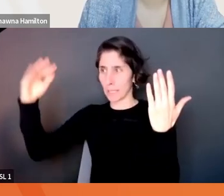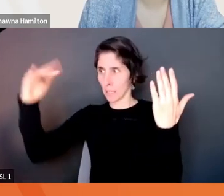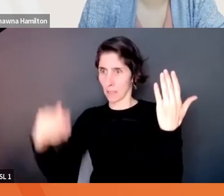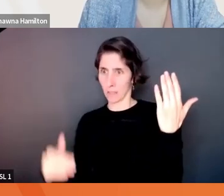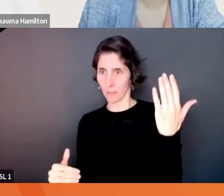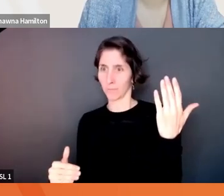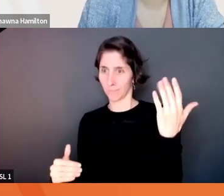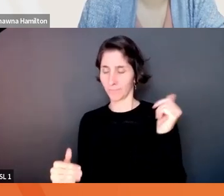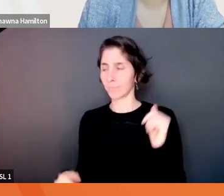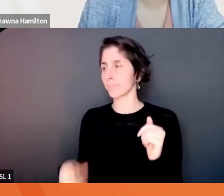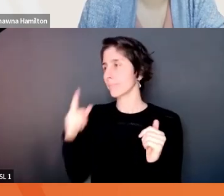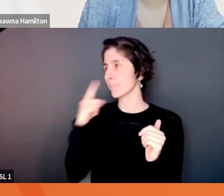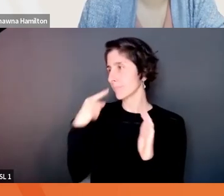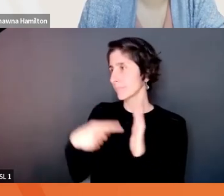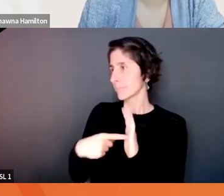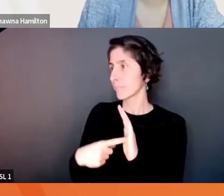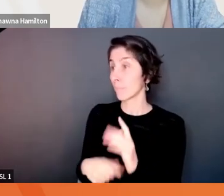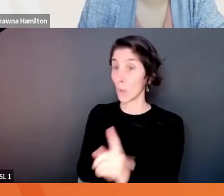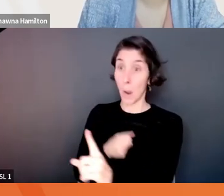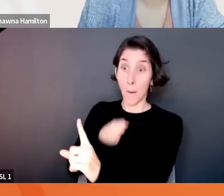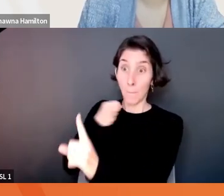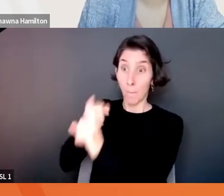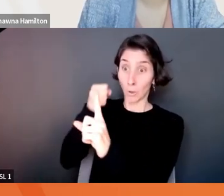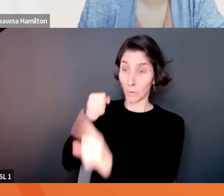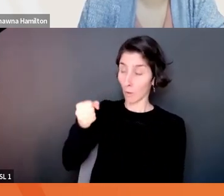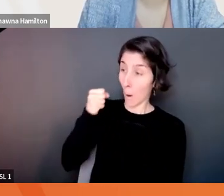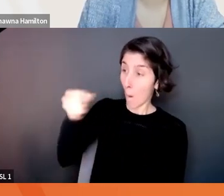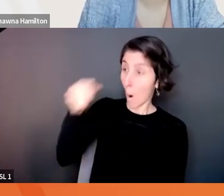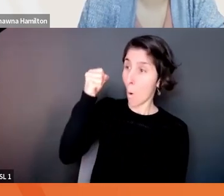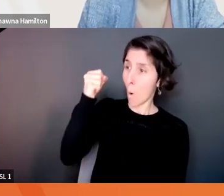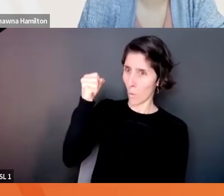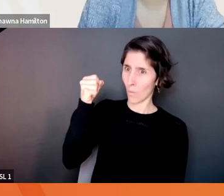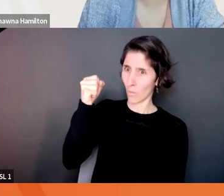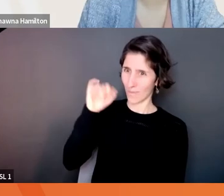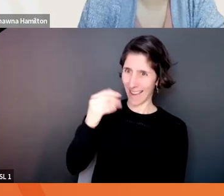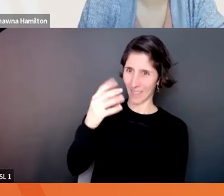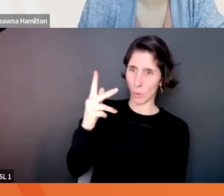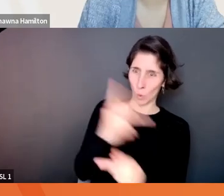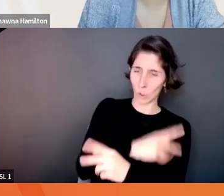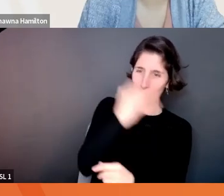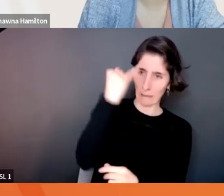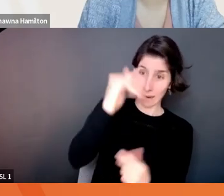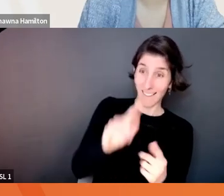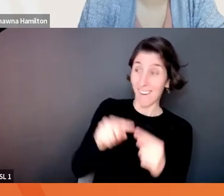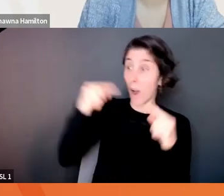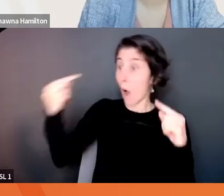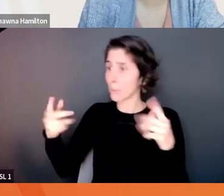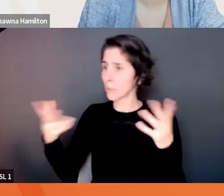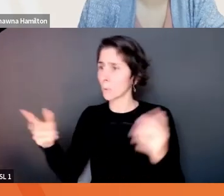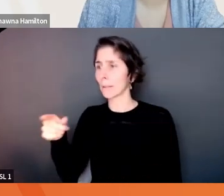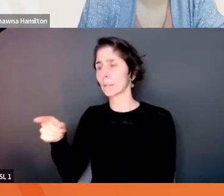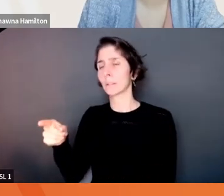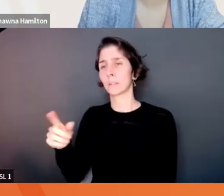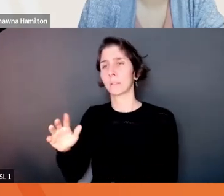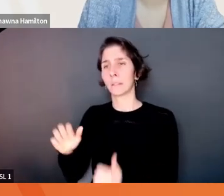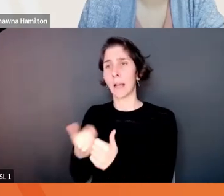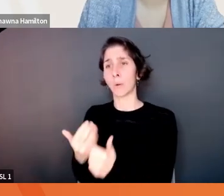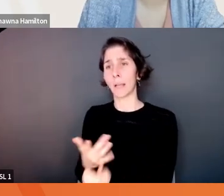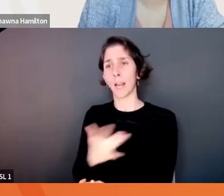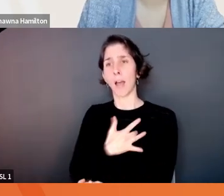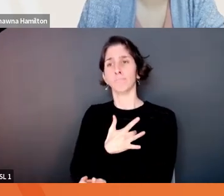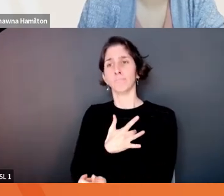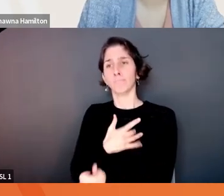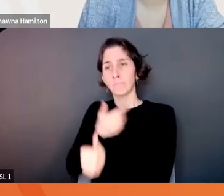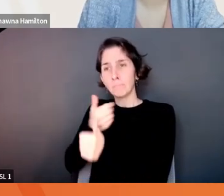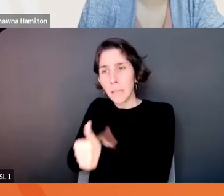for? So if I were to say, like, we punched them in the face, what would be something that's different than that? Maybe there's a way that I can impact your heart every